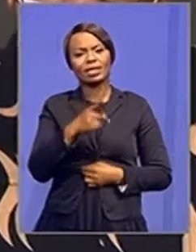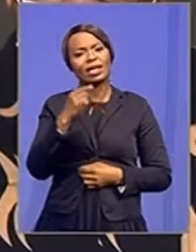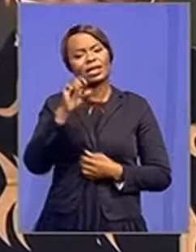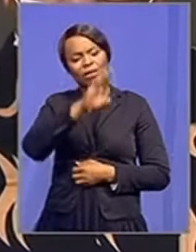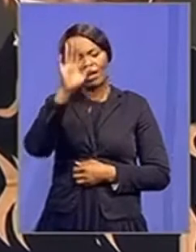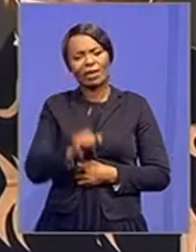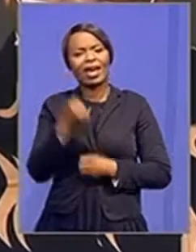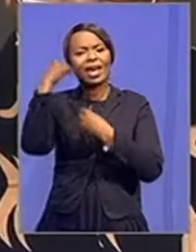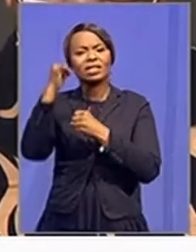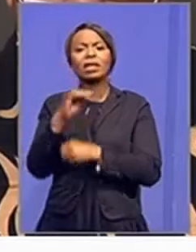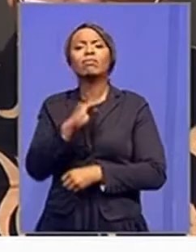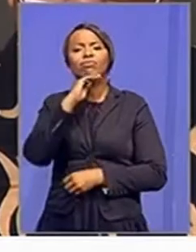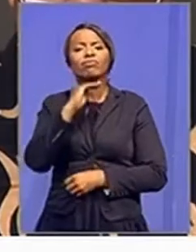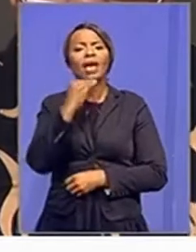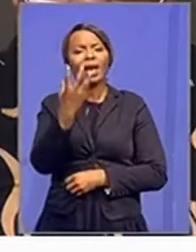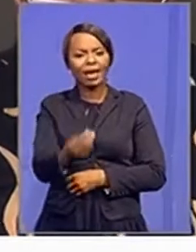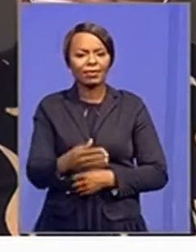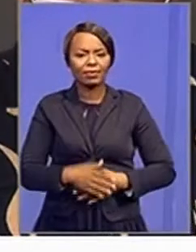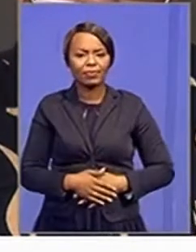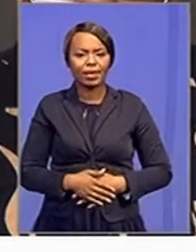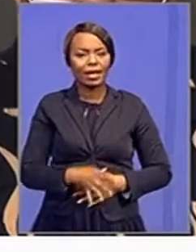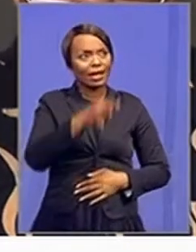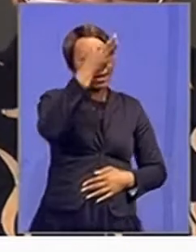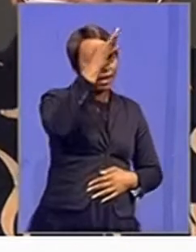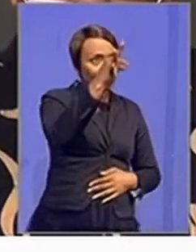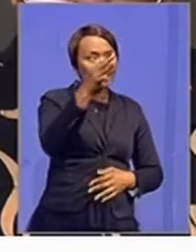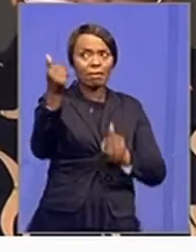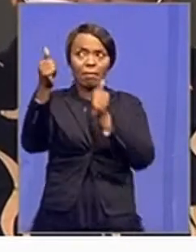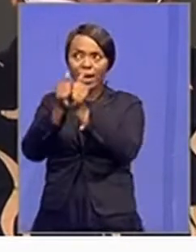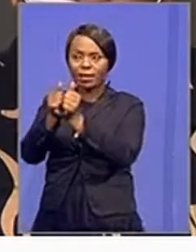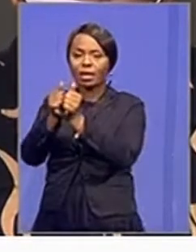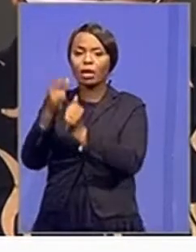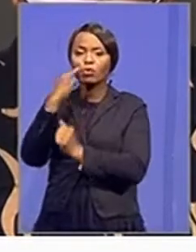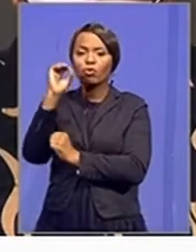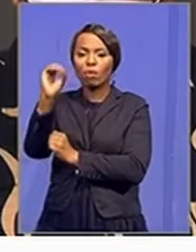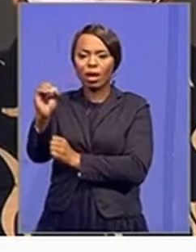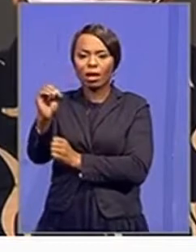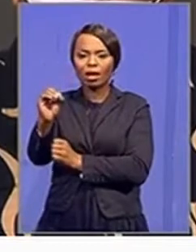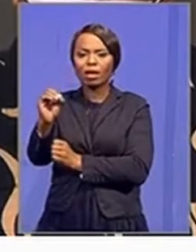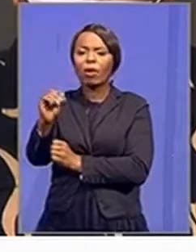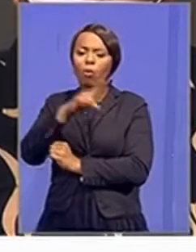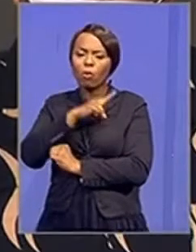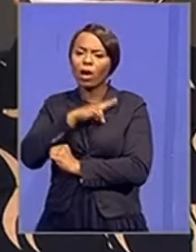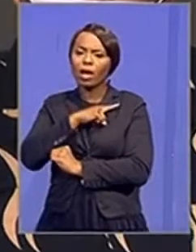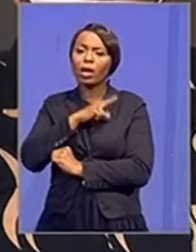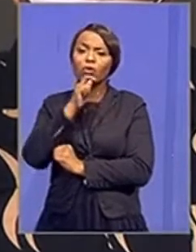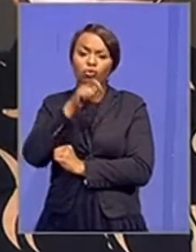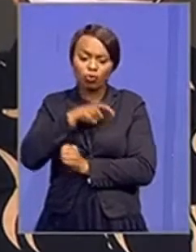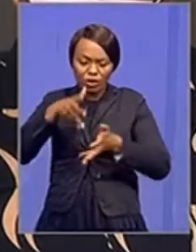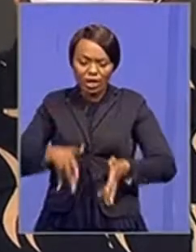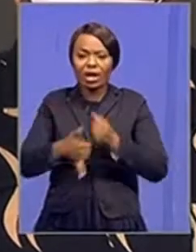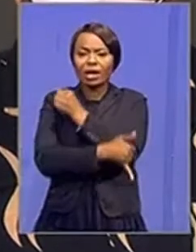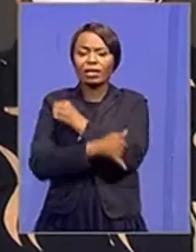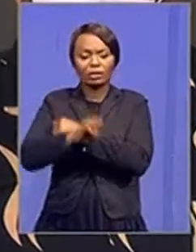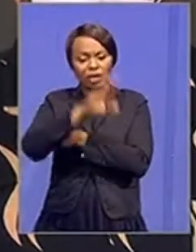As government, the reason why we've got a partnership with the Cubans is because we do have challenges of engineering in this country.